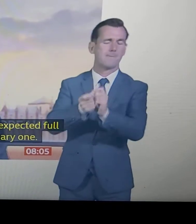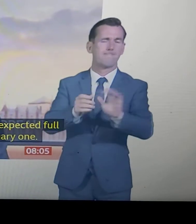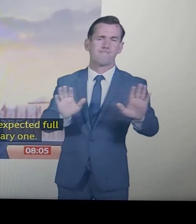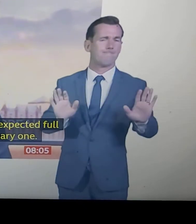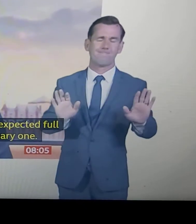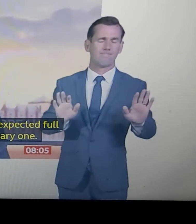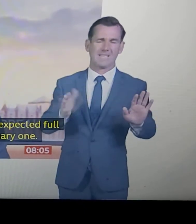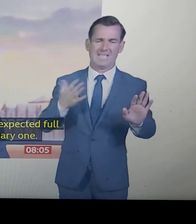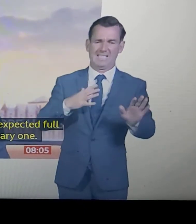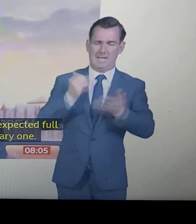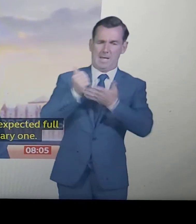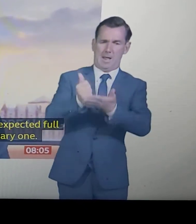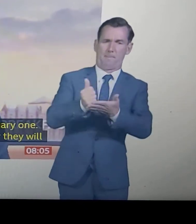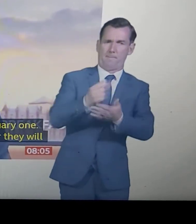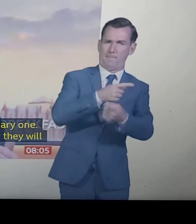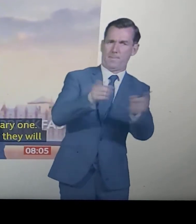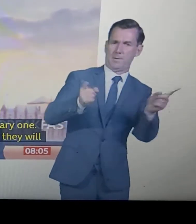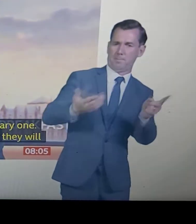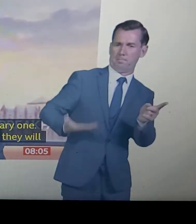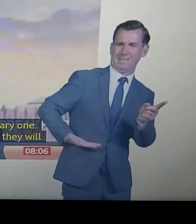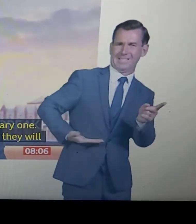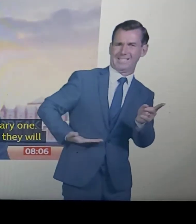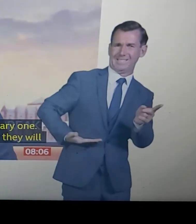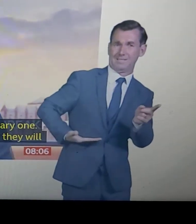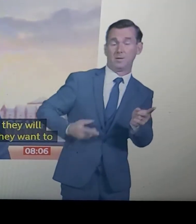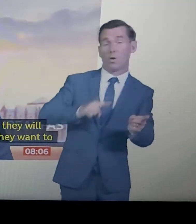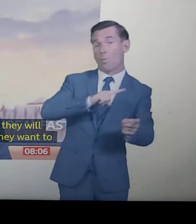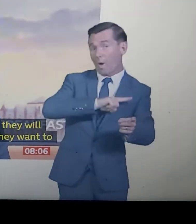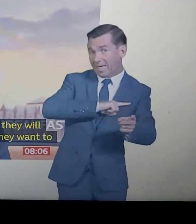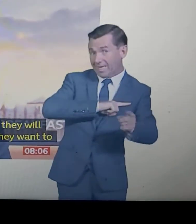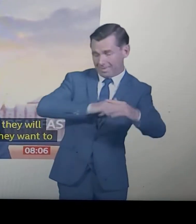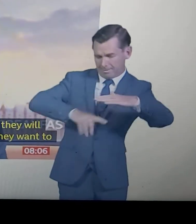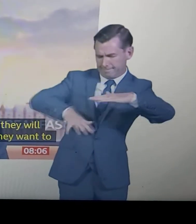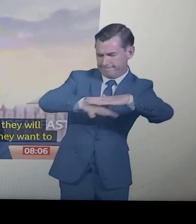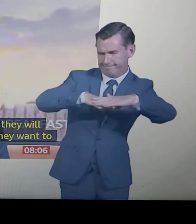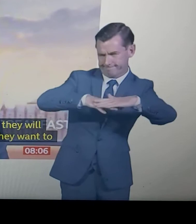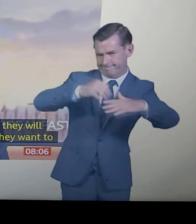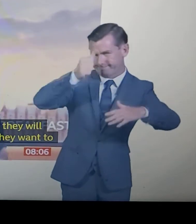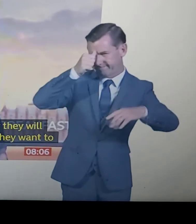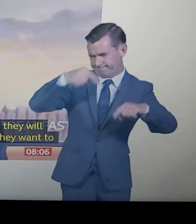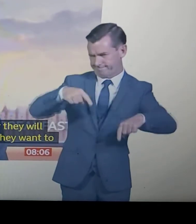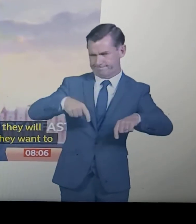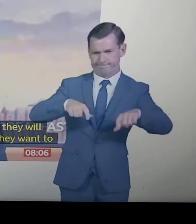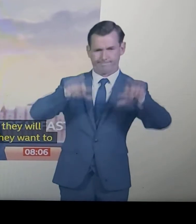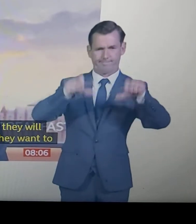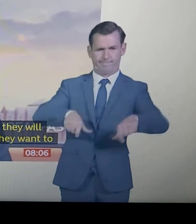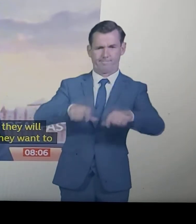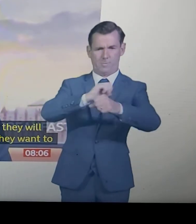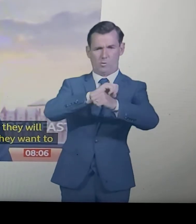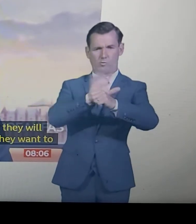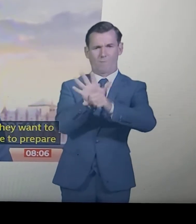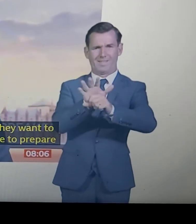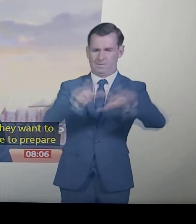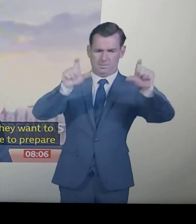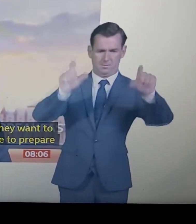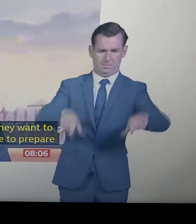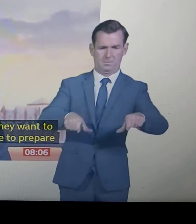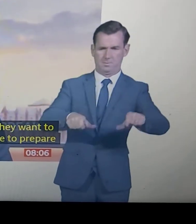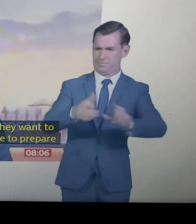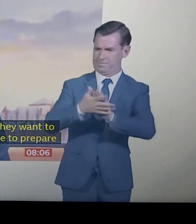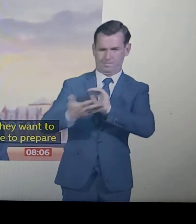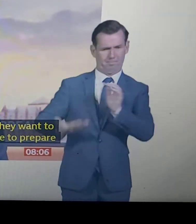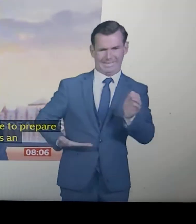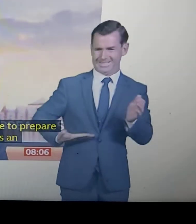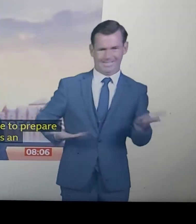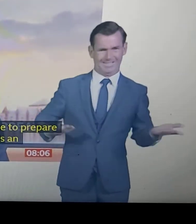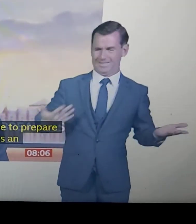more time to prepare. And part of that is an acknowledgement. They've been hit so hard by coronavirus that